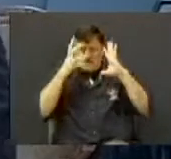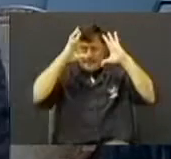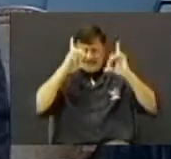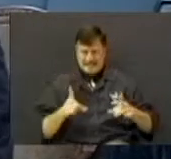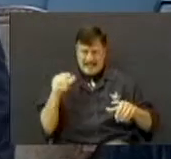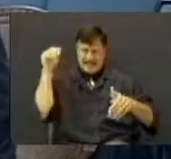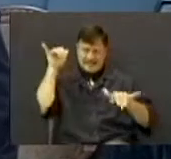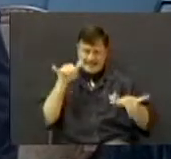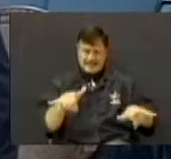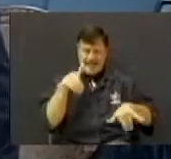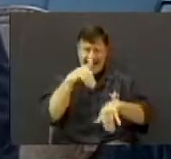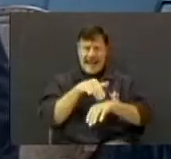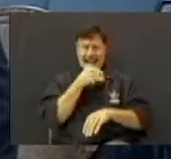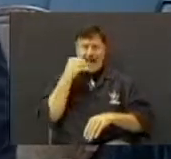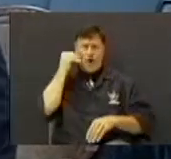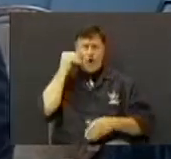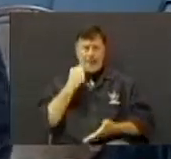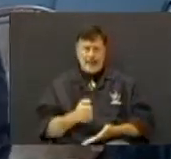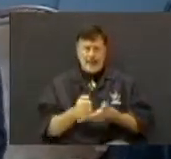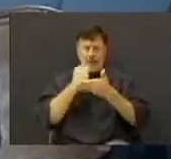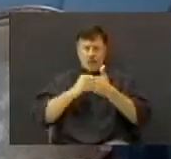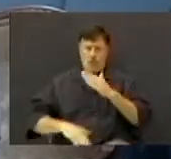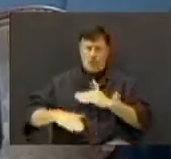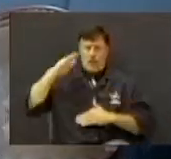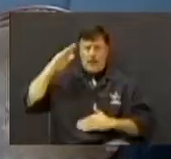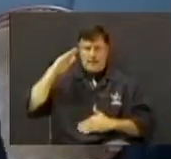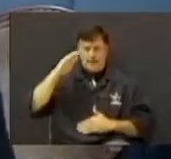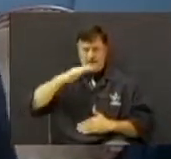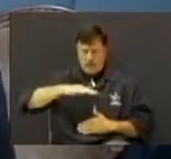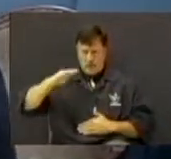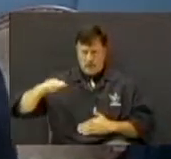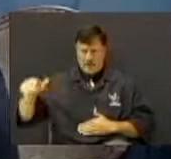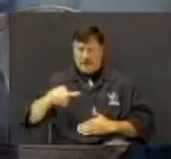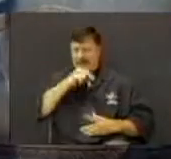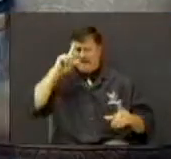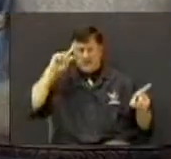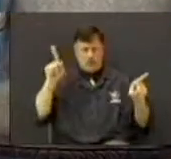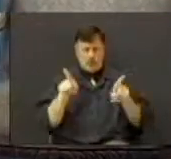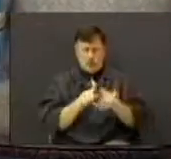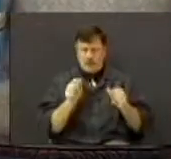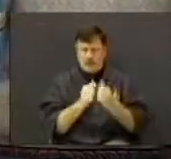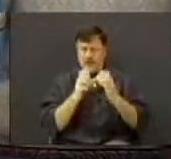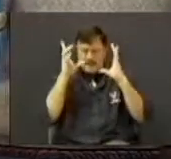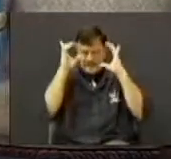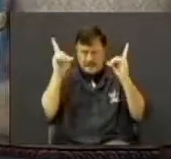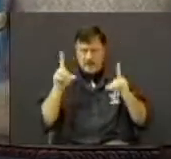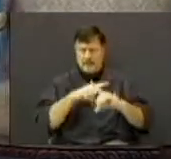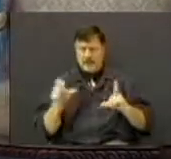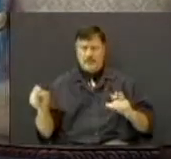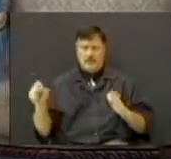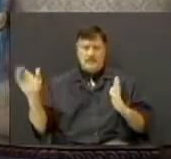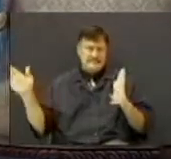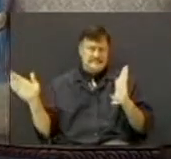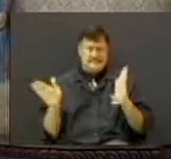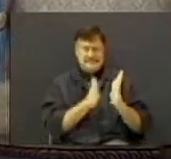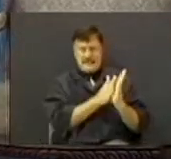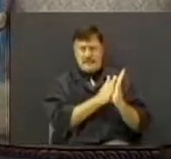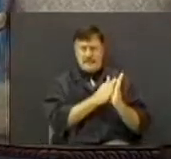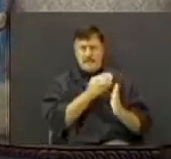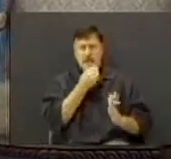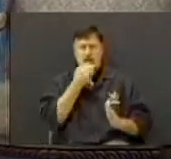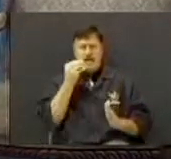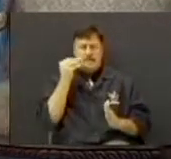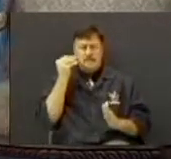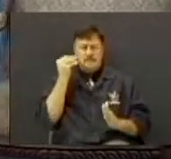listen to I don't agree with his faith. I don't agree with his doctrine. But I want to tell you what. I'm not going to slam his wife for being a